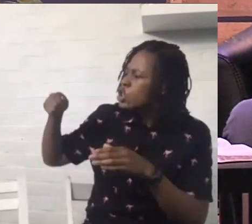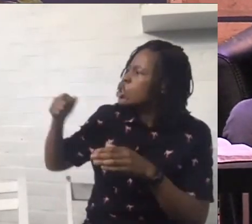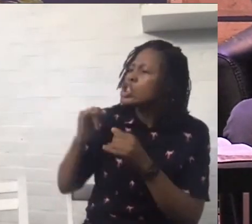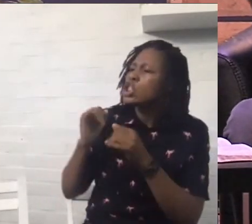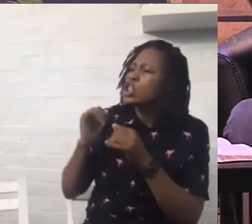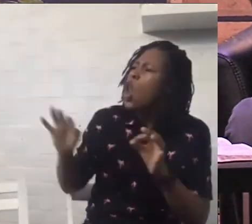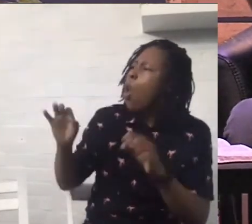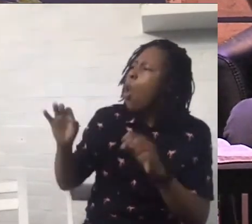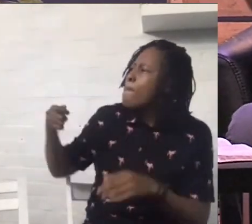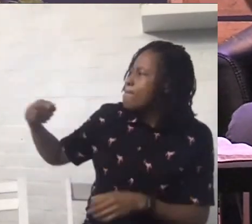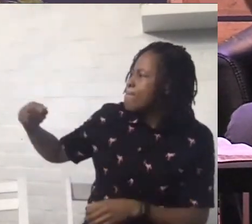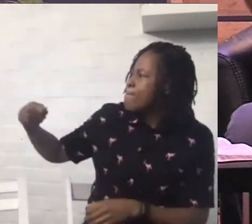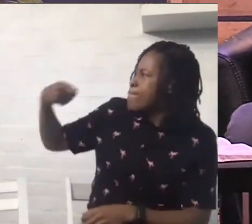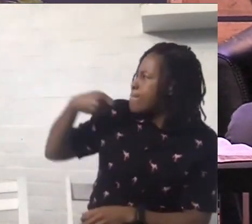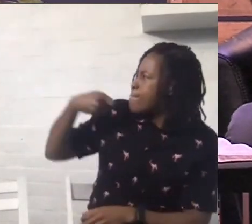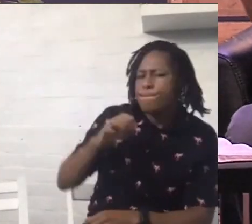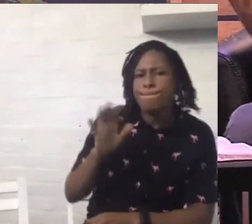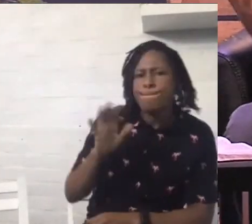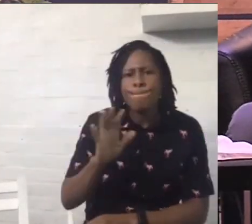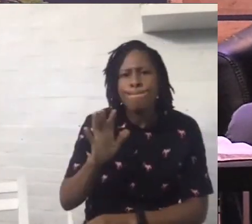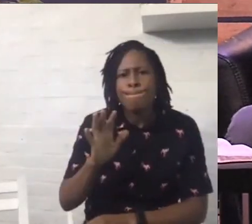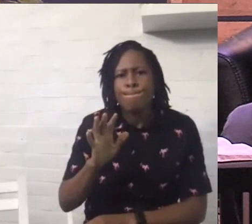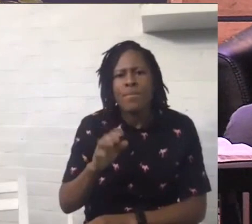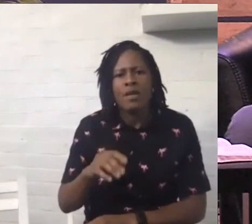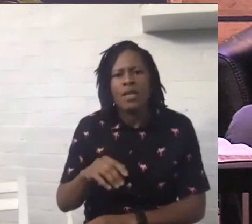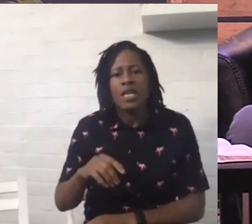he's going to give you a bucket full of himself